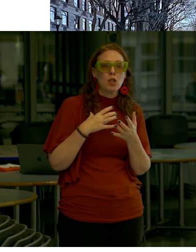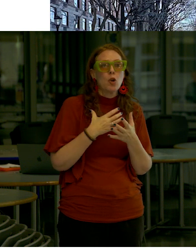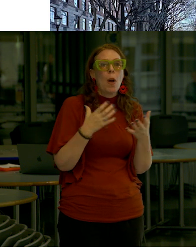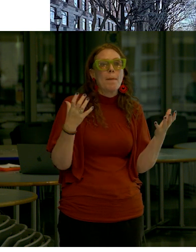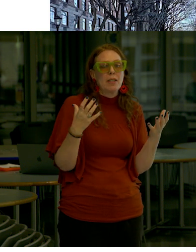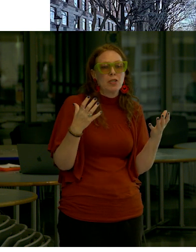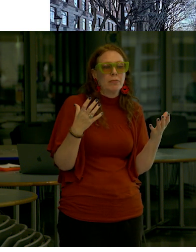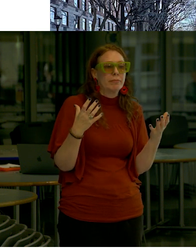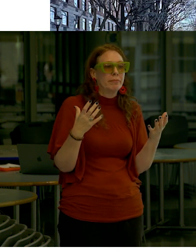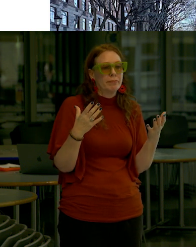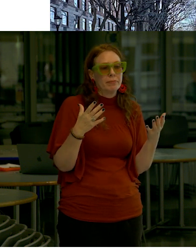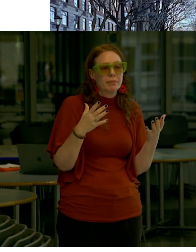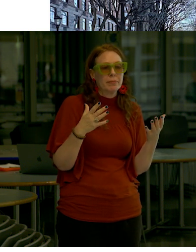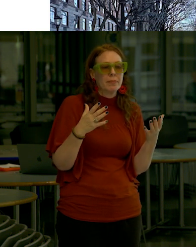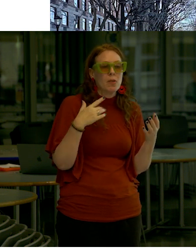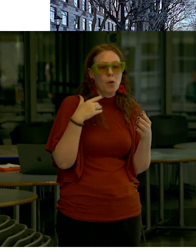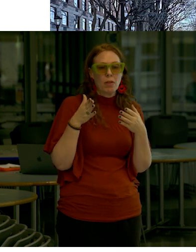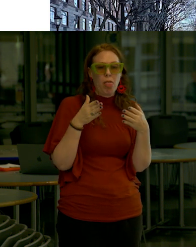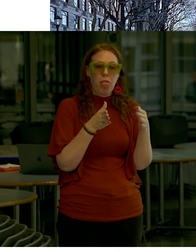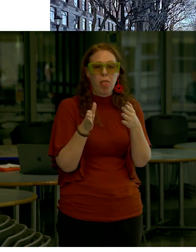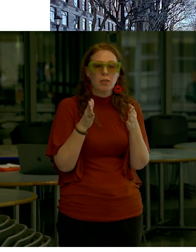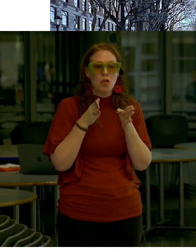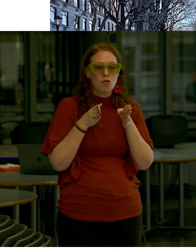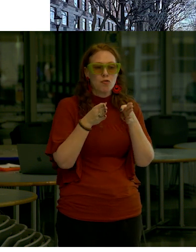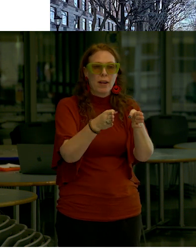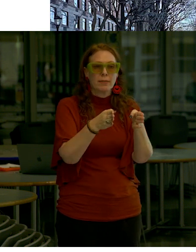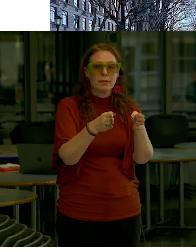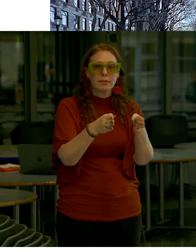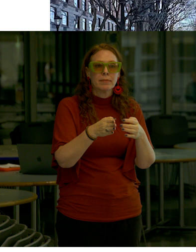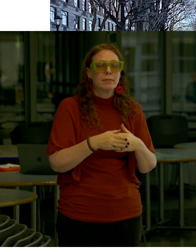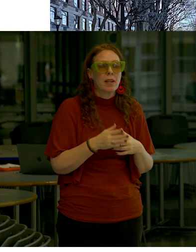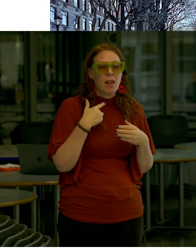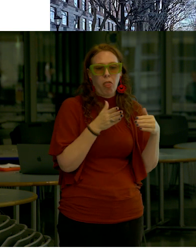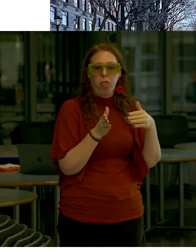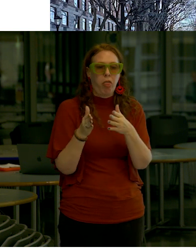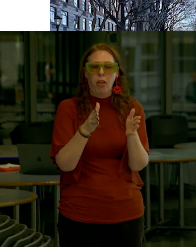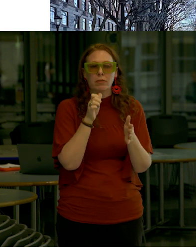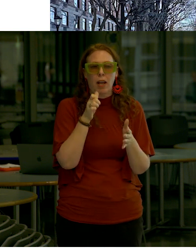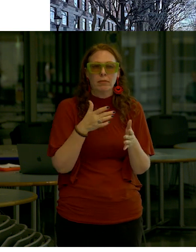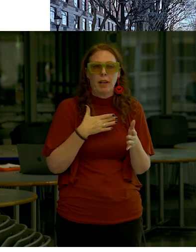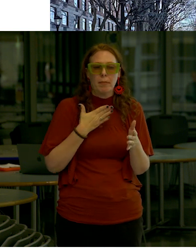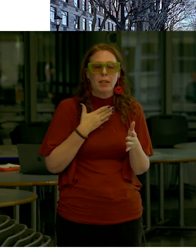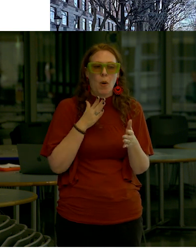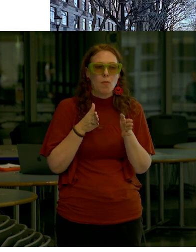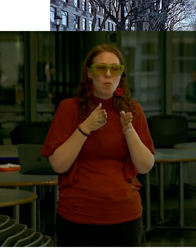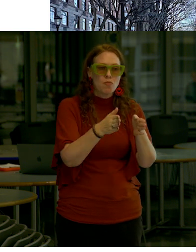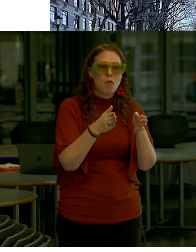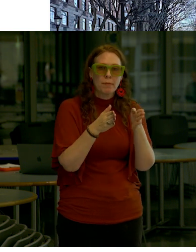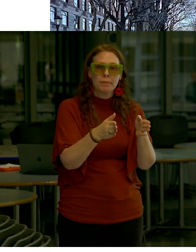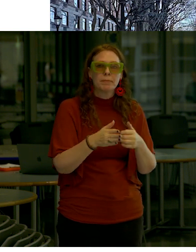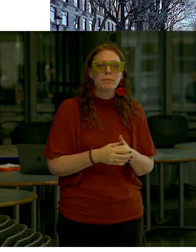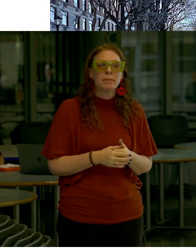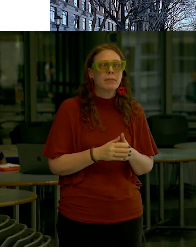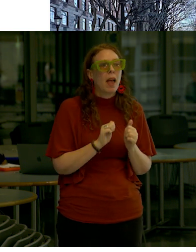much meander so we straightened it out a bit because the feedback that we got was that it meandered too much you